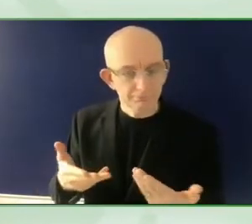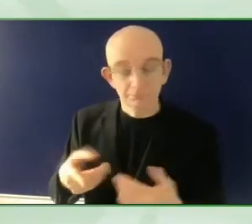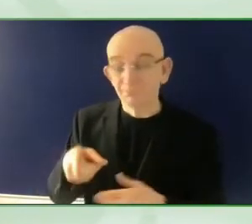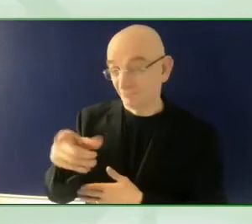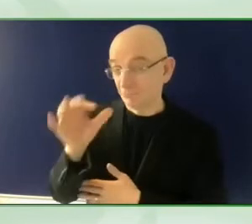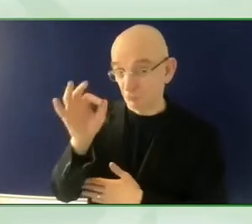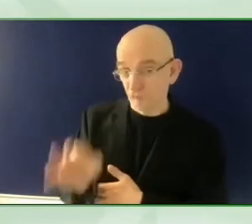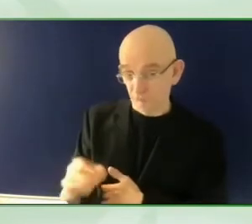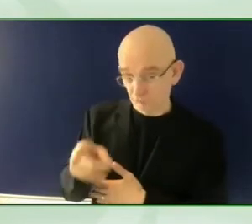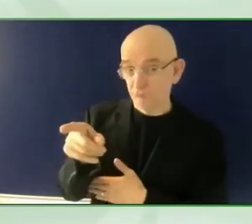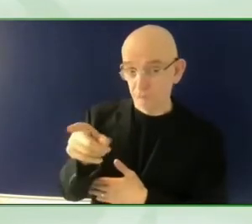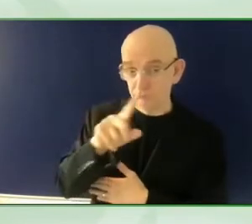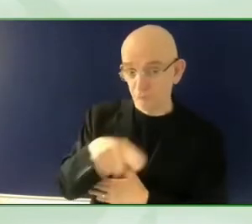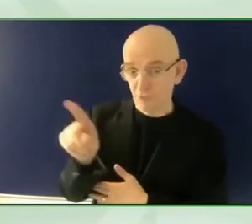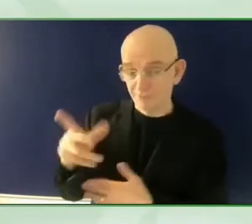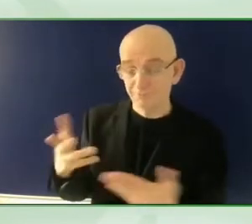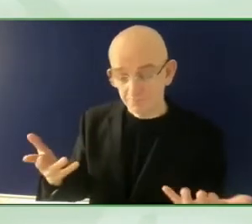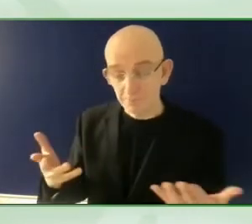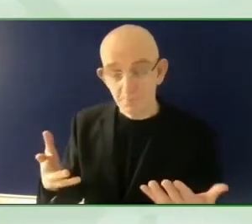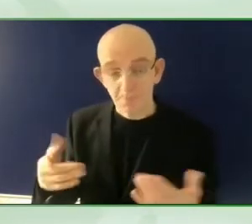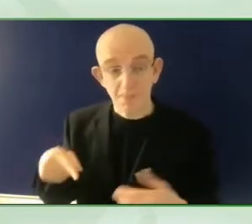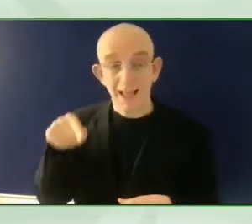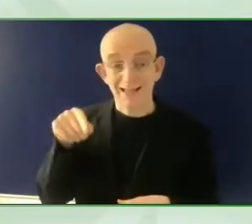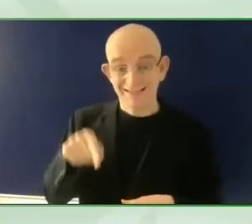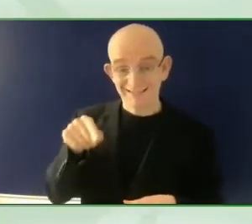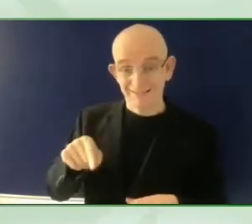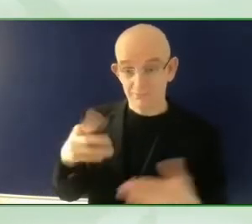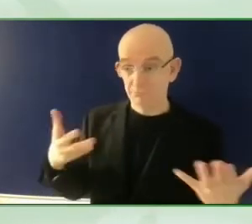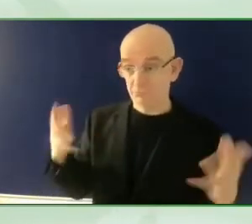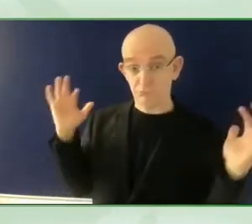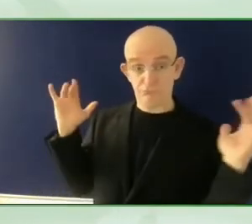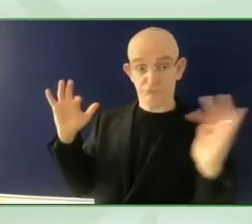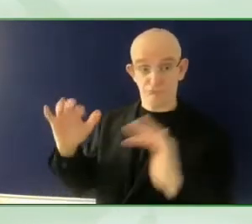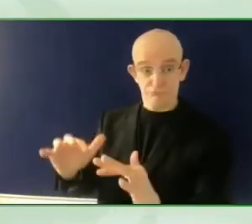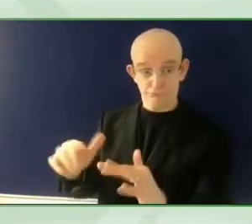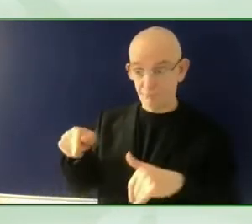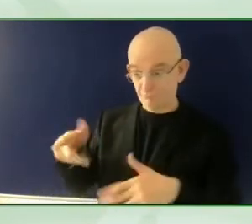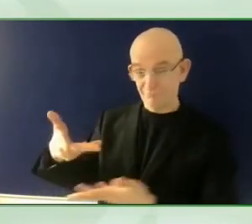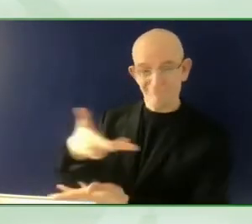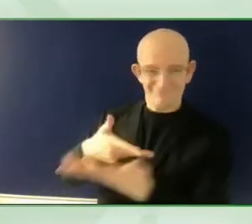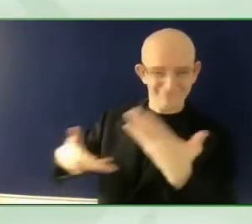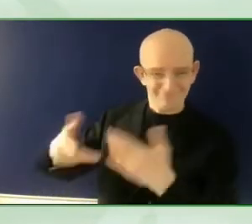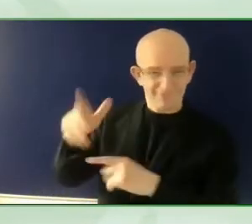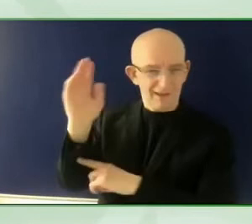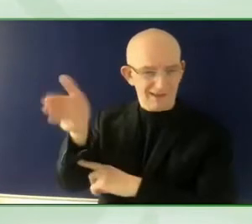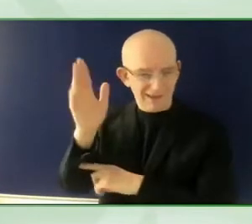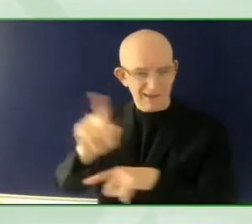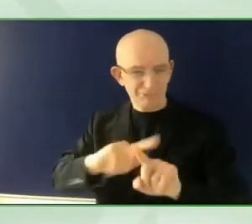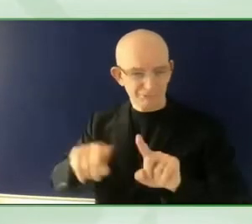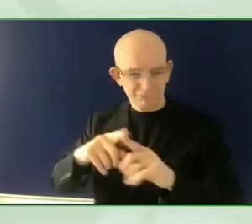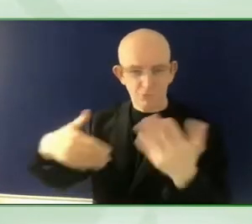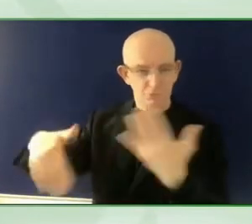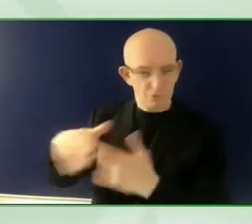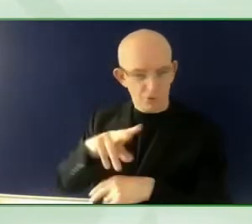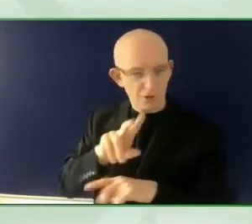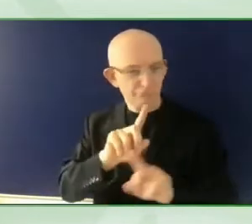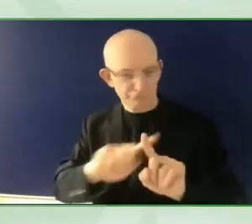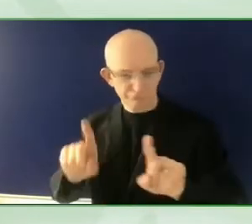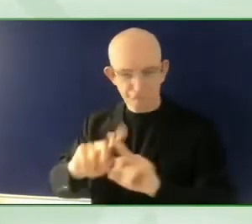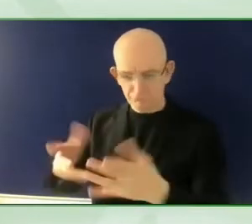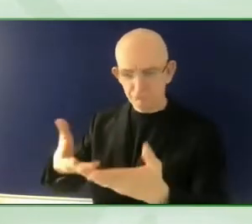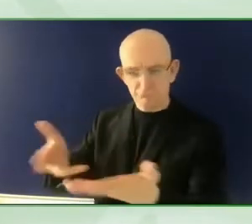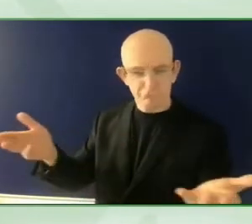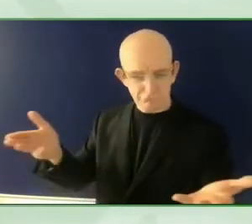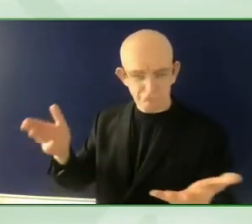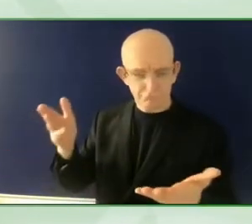pillar of the GDS GDS the collection of commitments. And actually, the collection of commitments is not